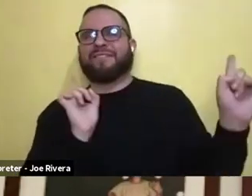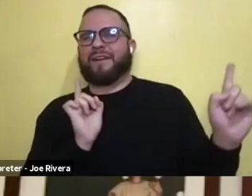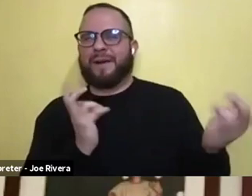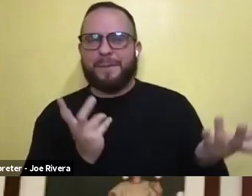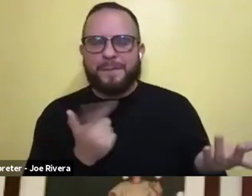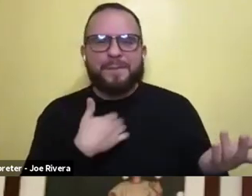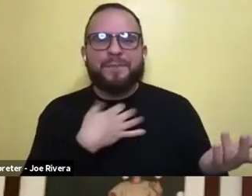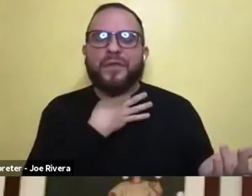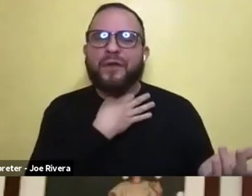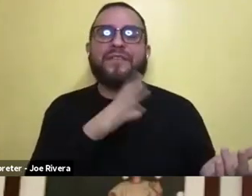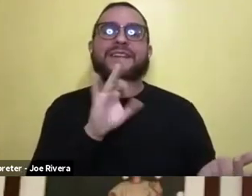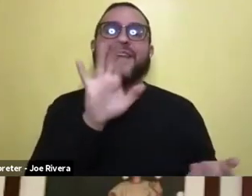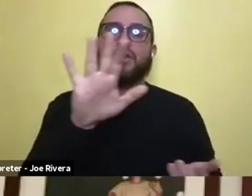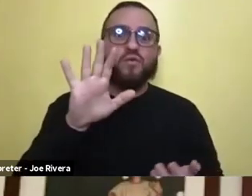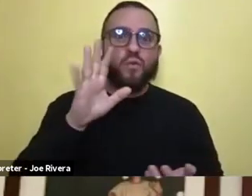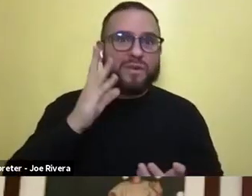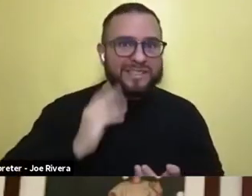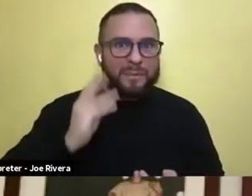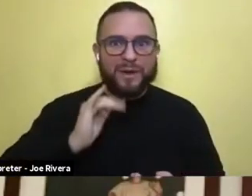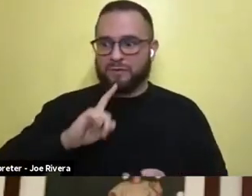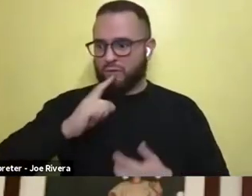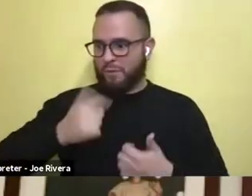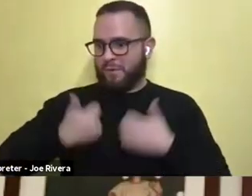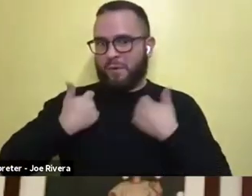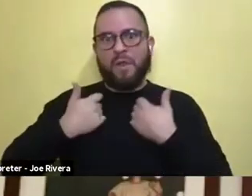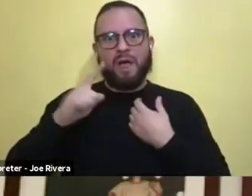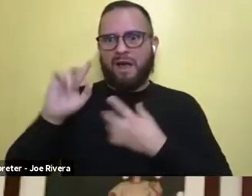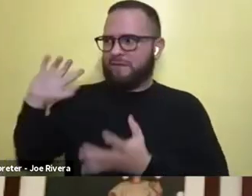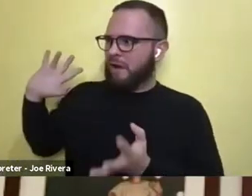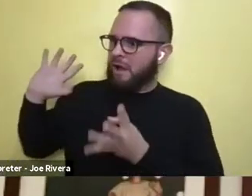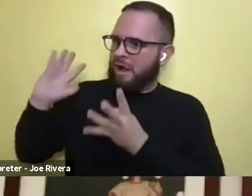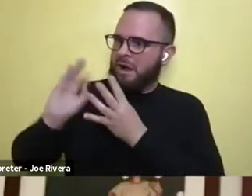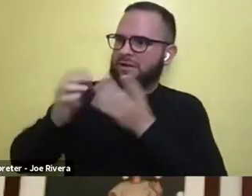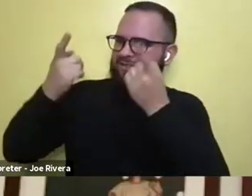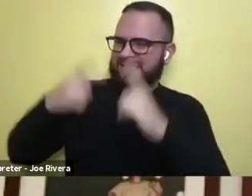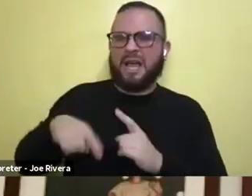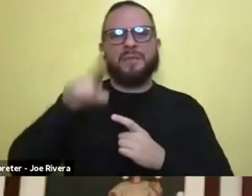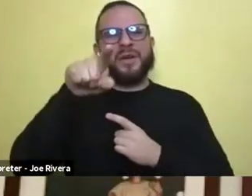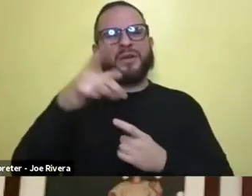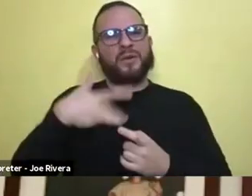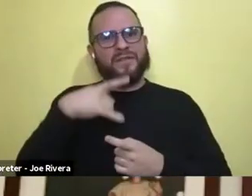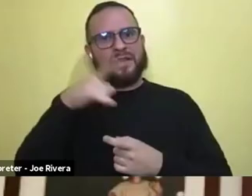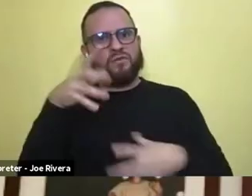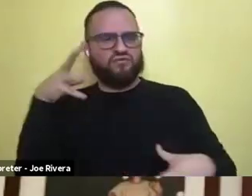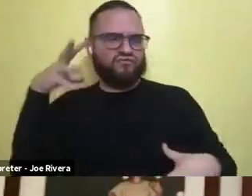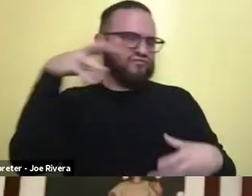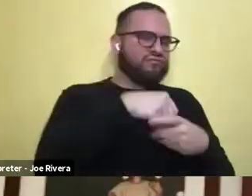of your experiences from your real life to kind of pour into the character?